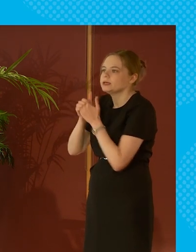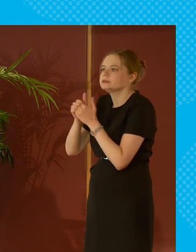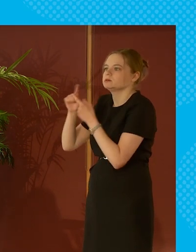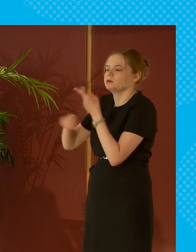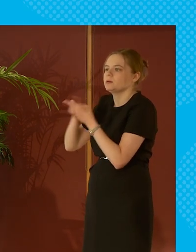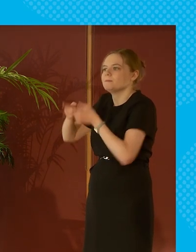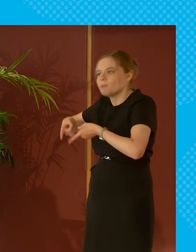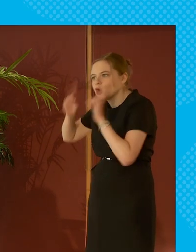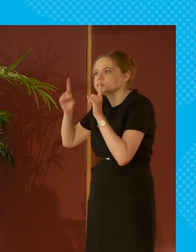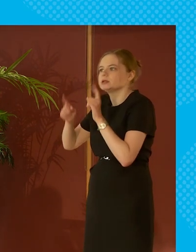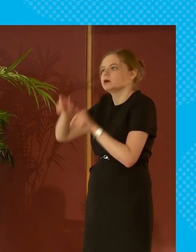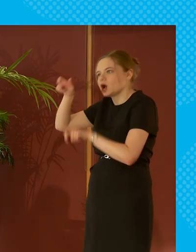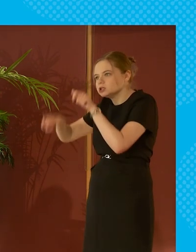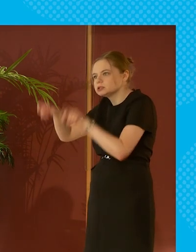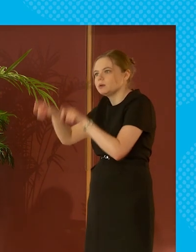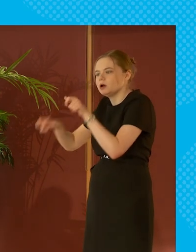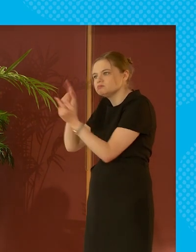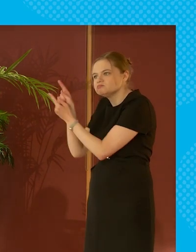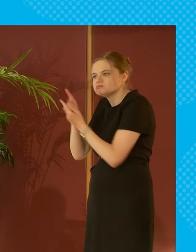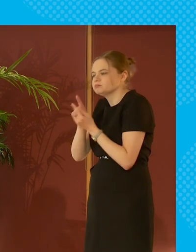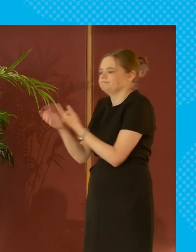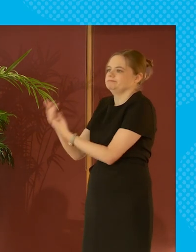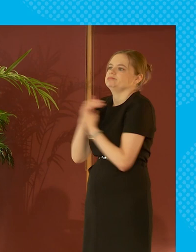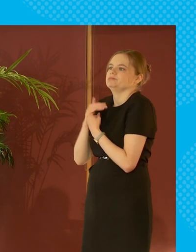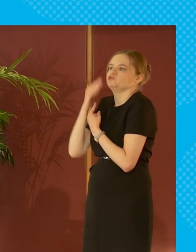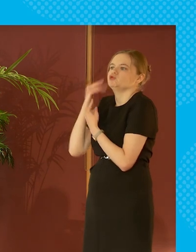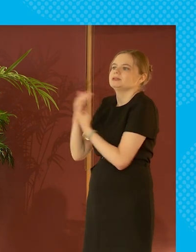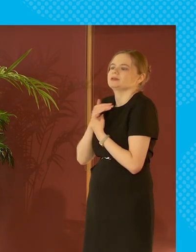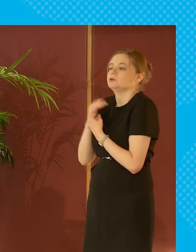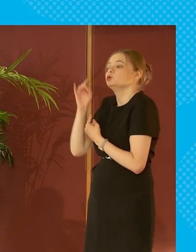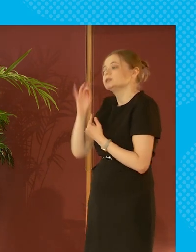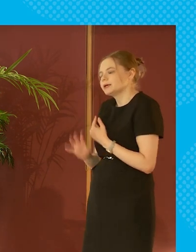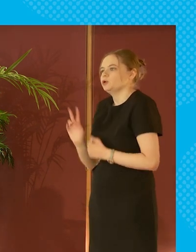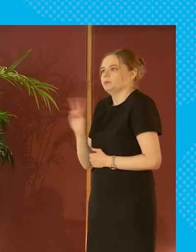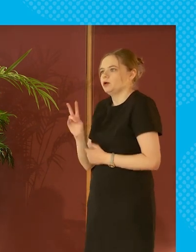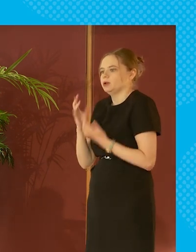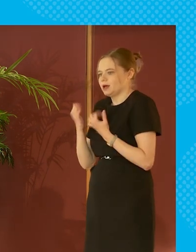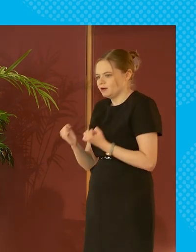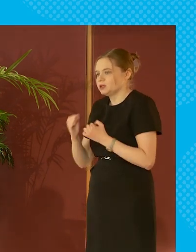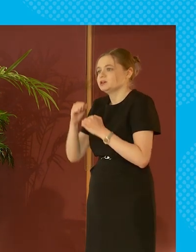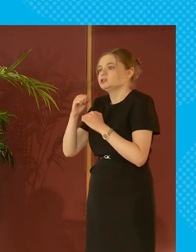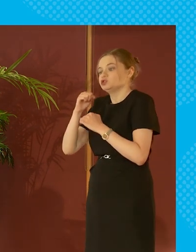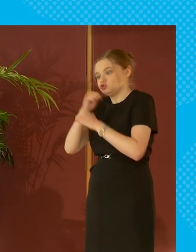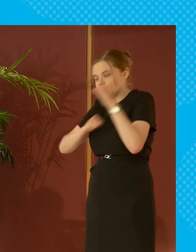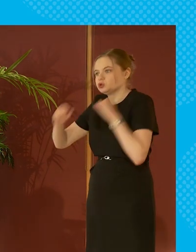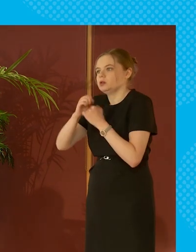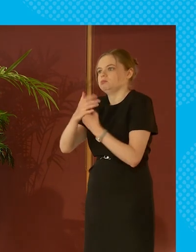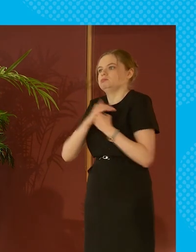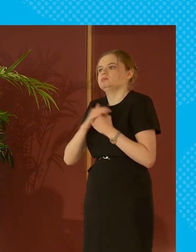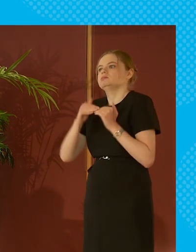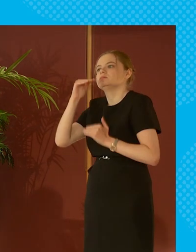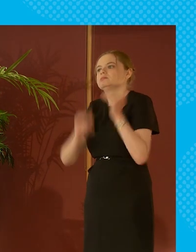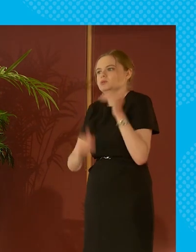and customers so yeah you're a single parent you're already facing structural discrimination